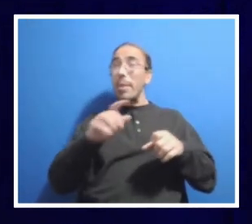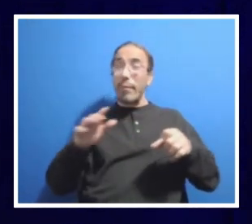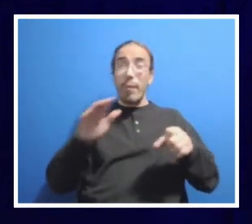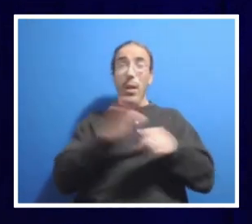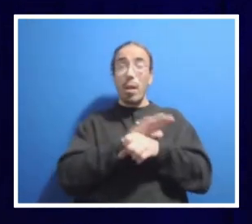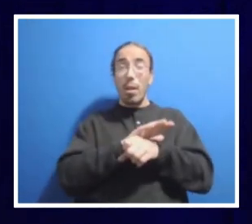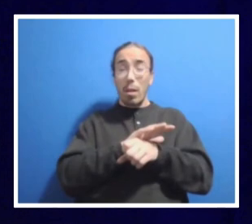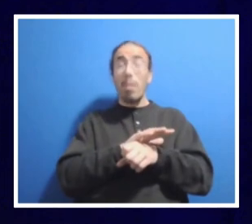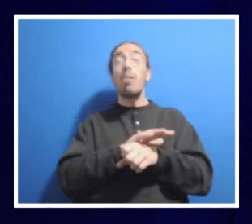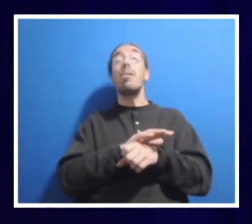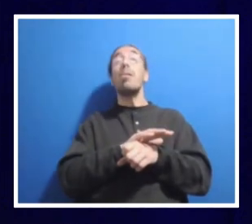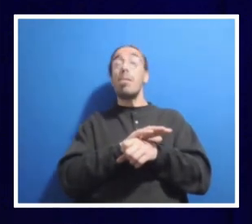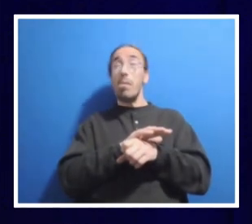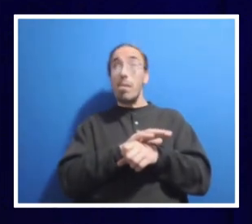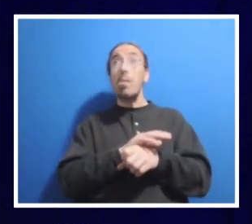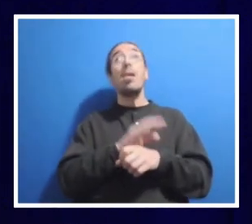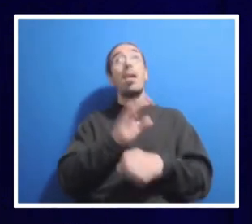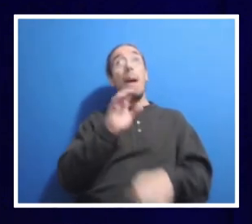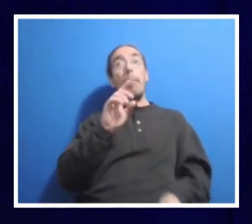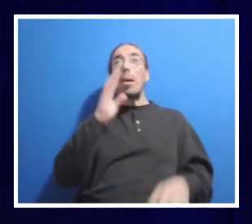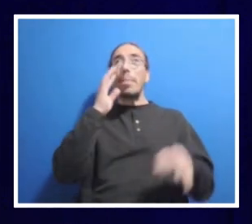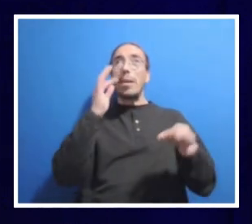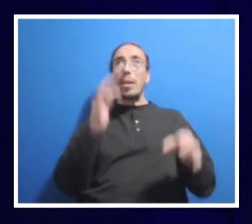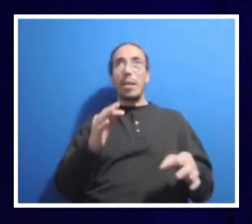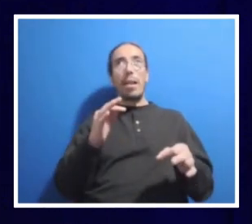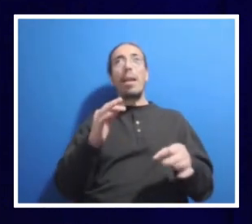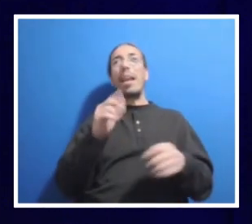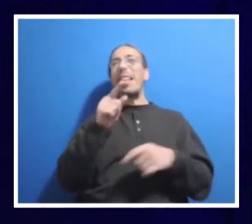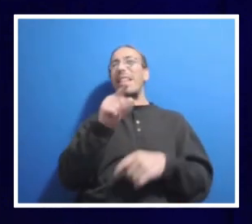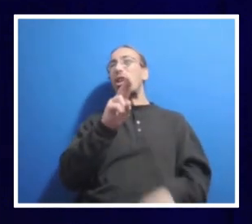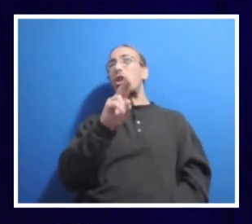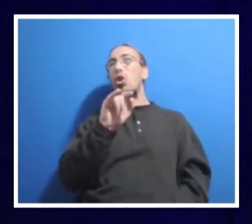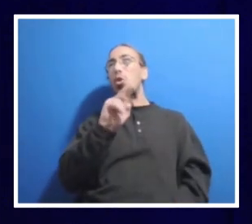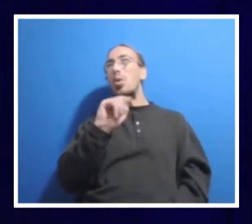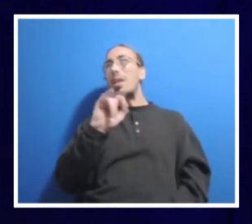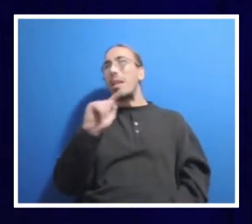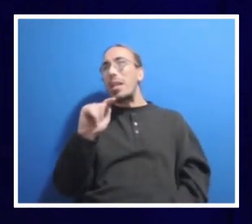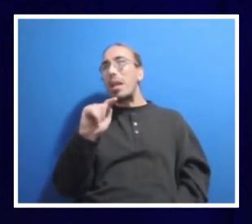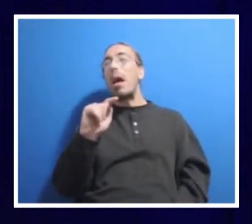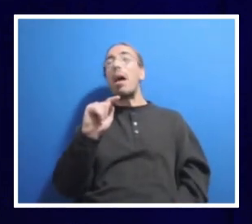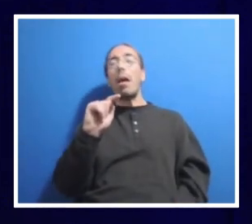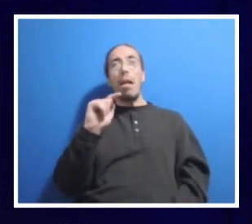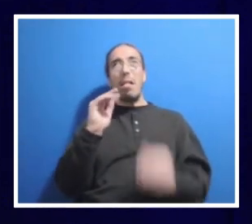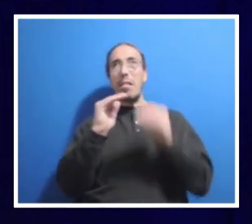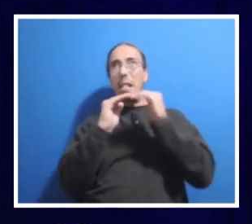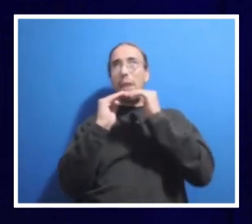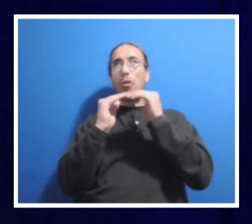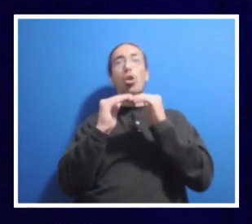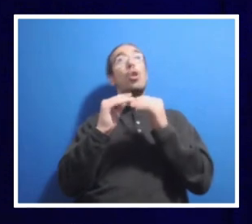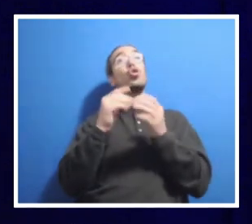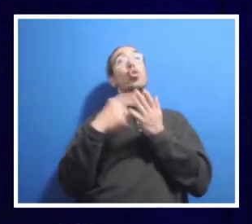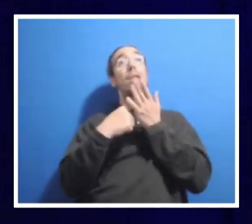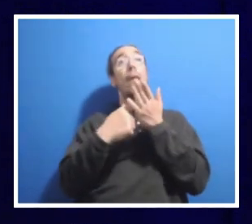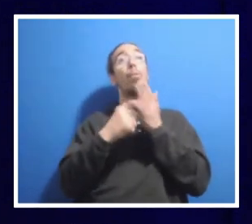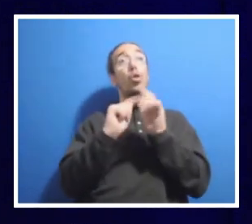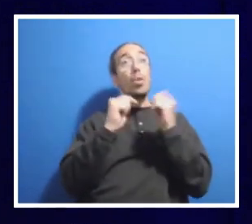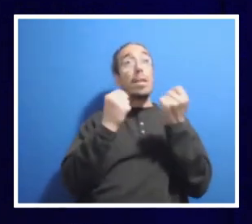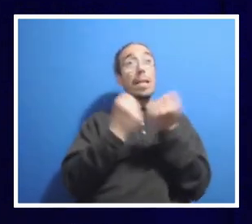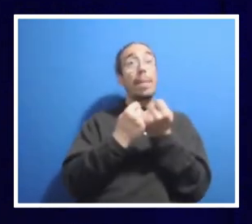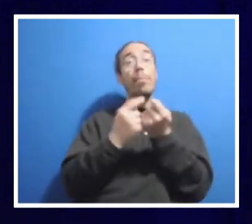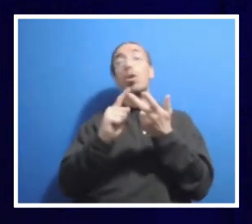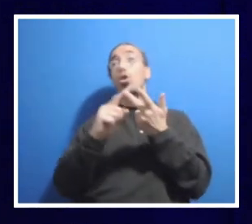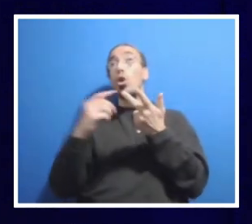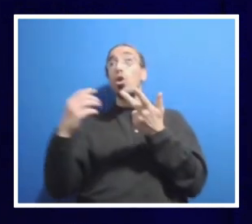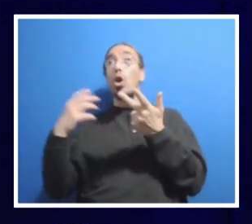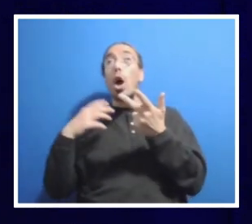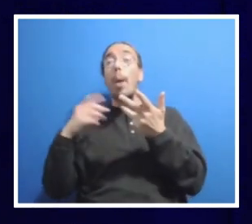at the unit level. So I'd encourage you to talk to your dean, your chancellor, a member of, a vice